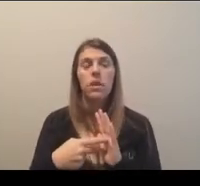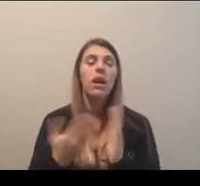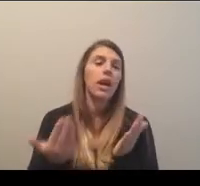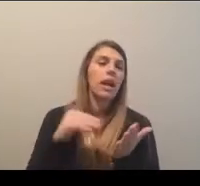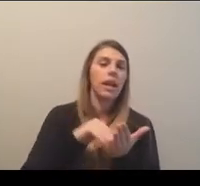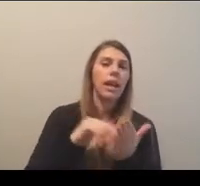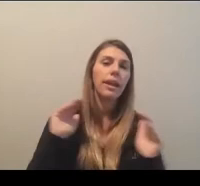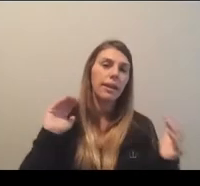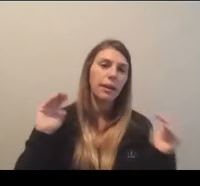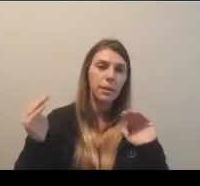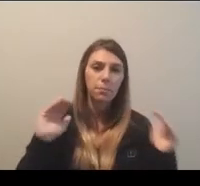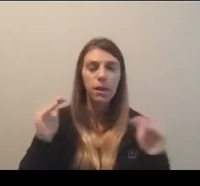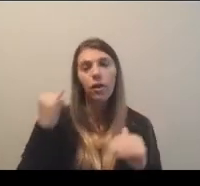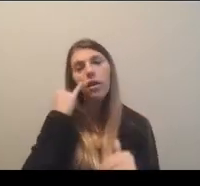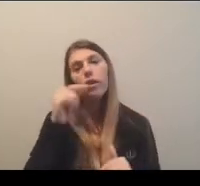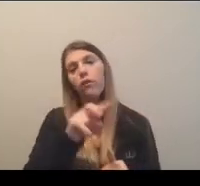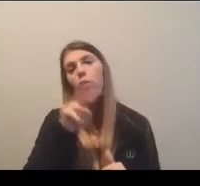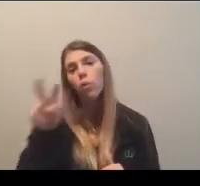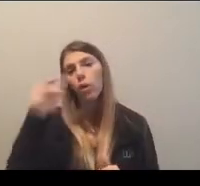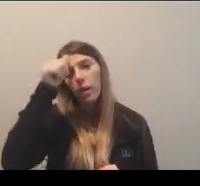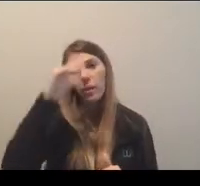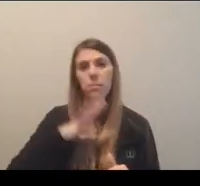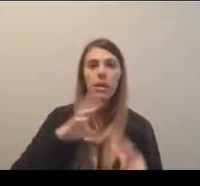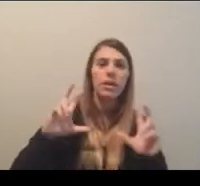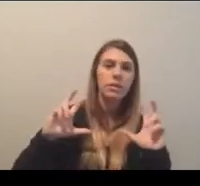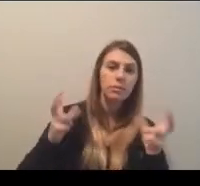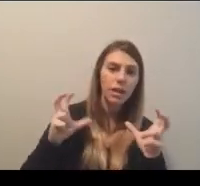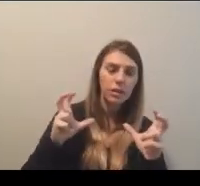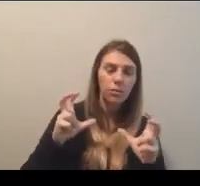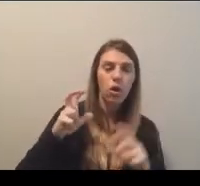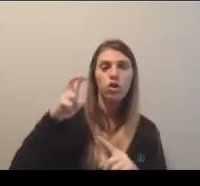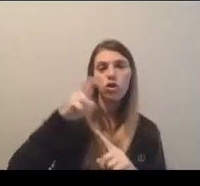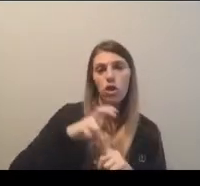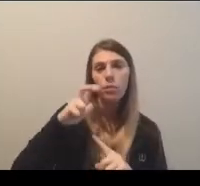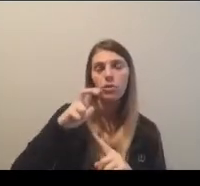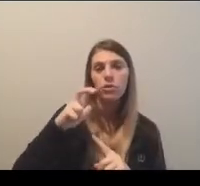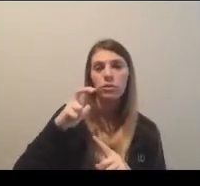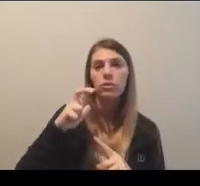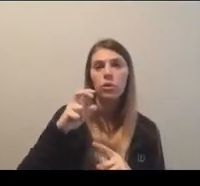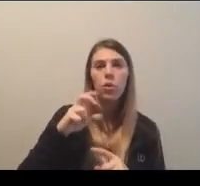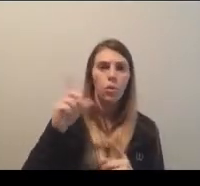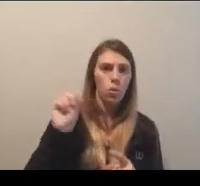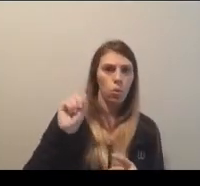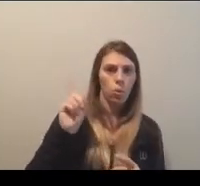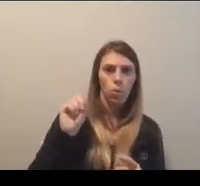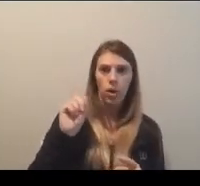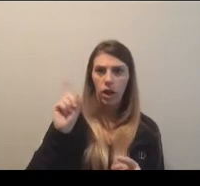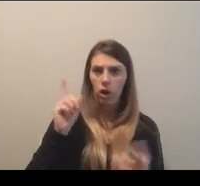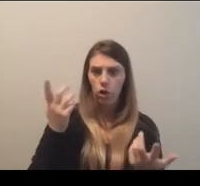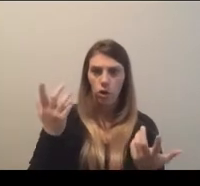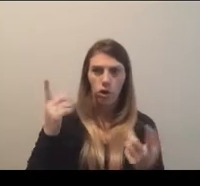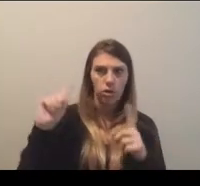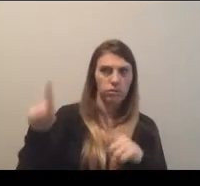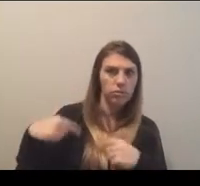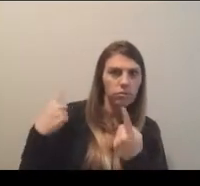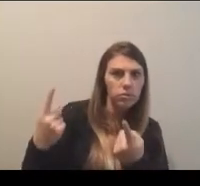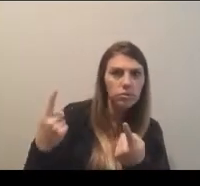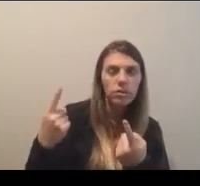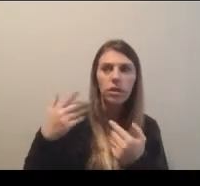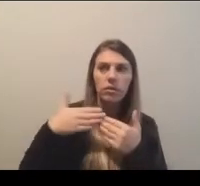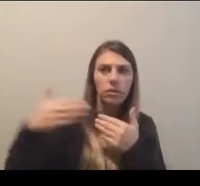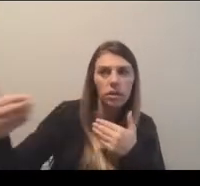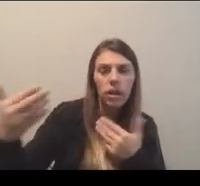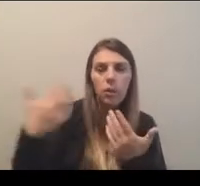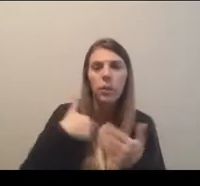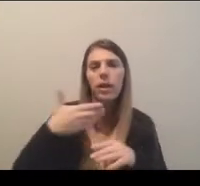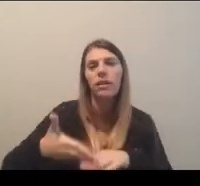comparatively, if you look at the Men's Basketball Championship, um, where could we and where have we enhanced